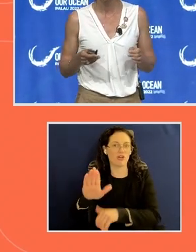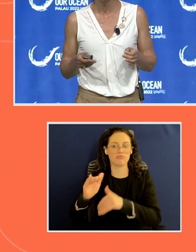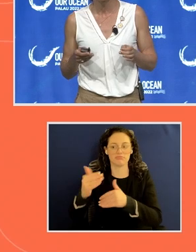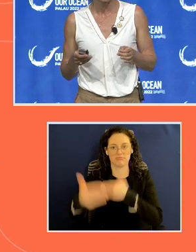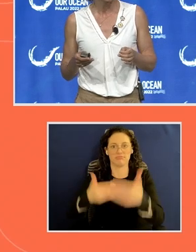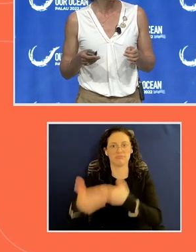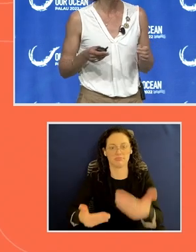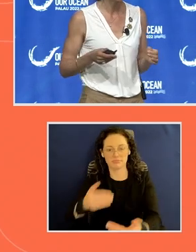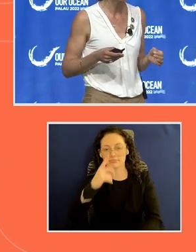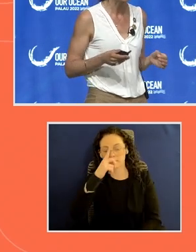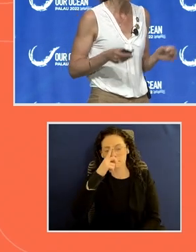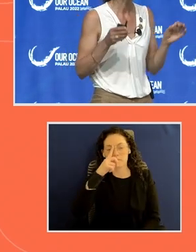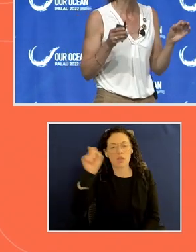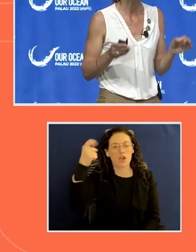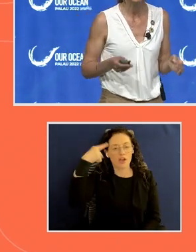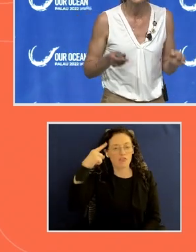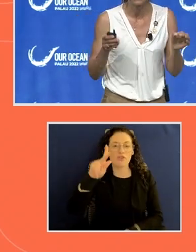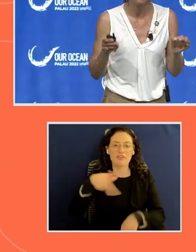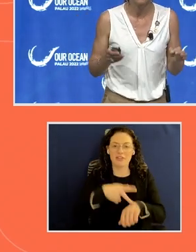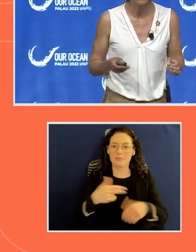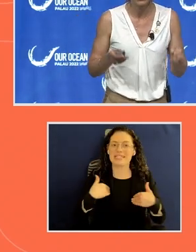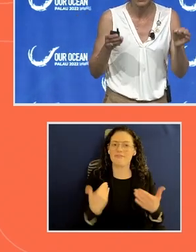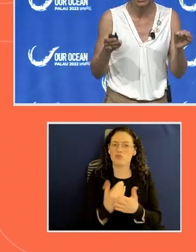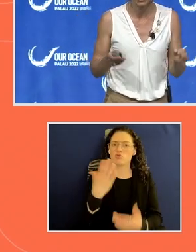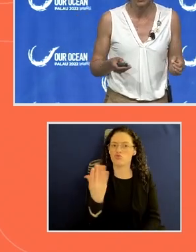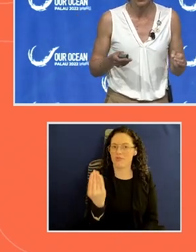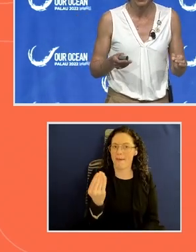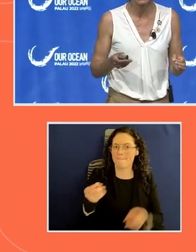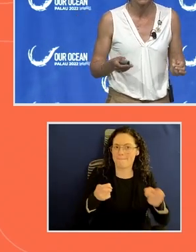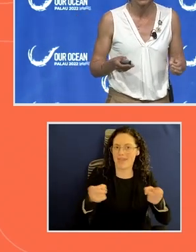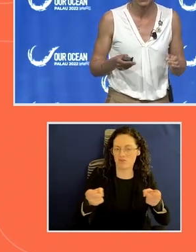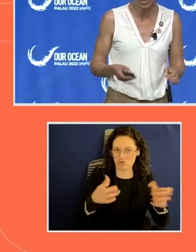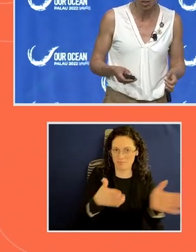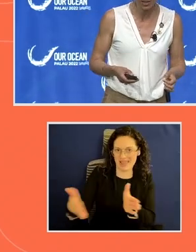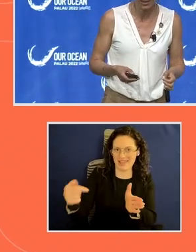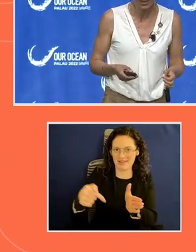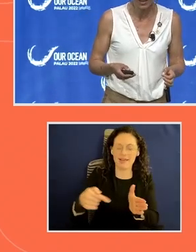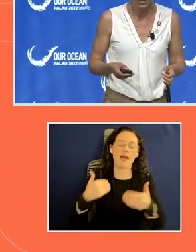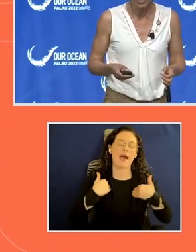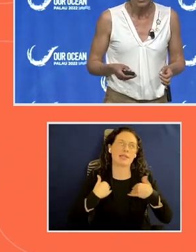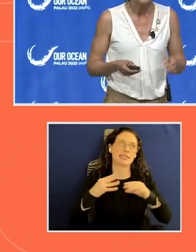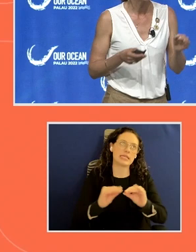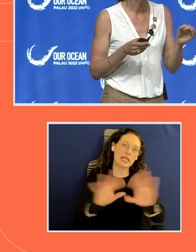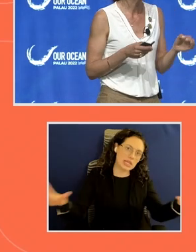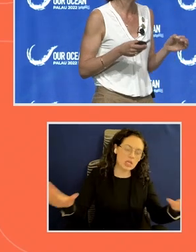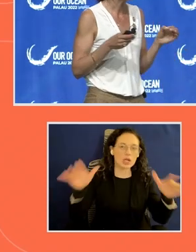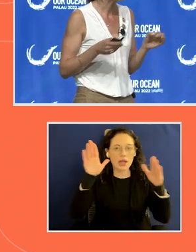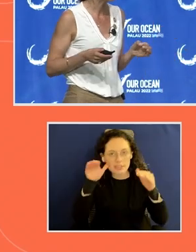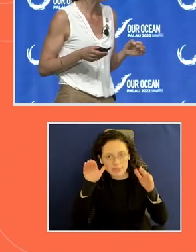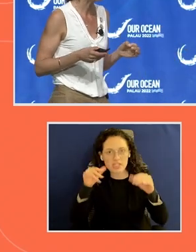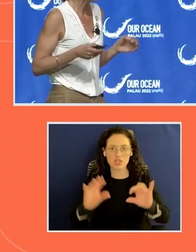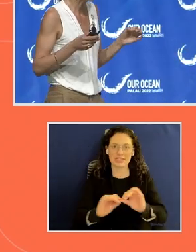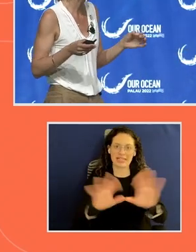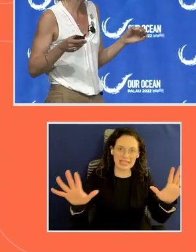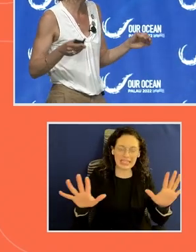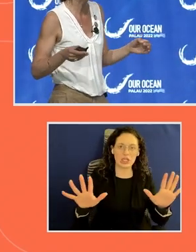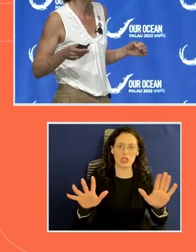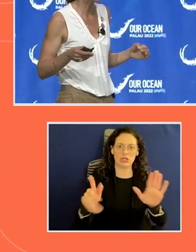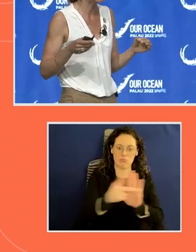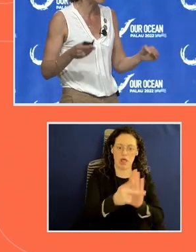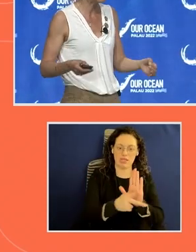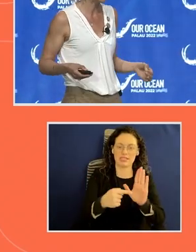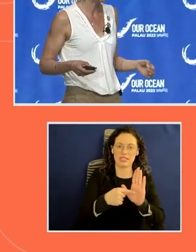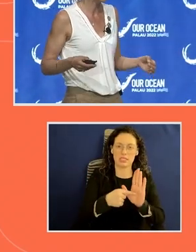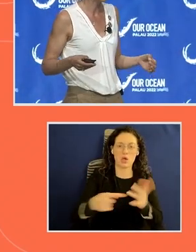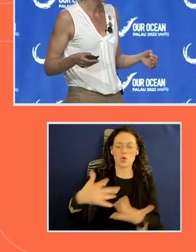a new crab management plan that sets a very clear expectation that social equity has to